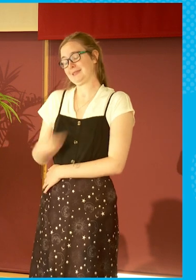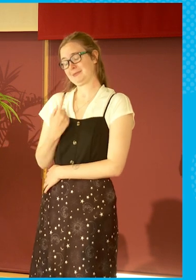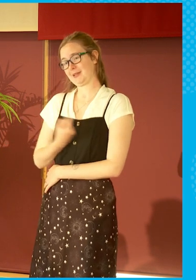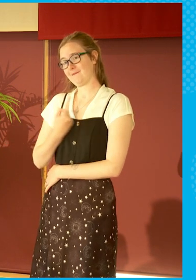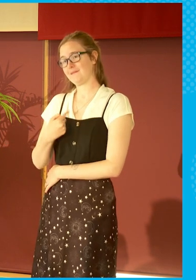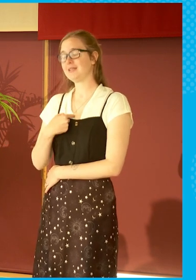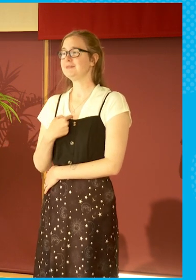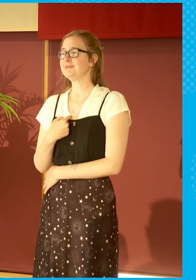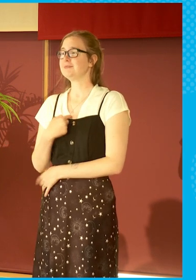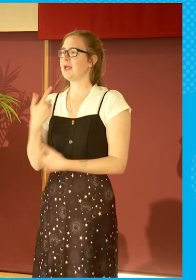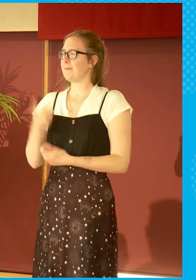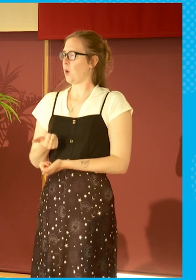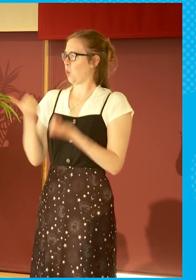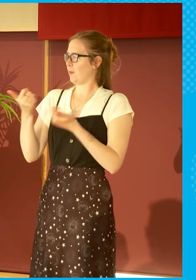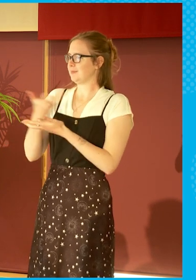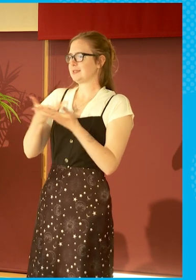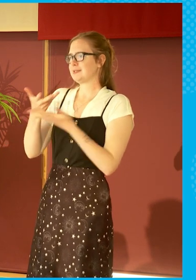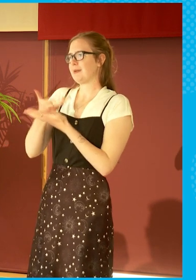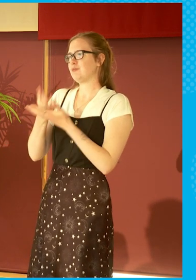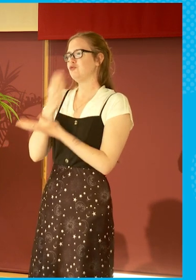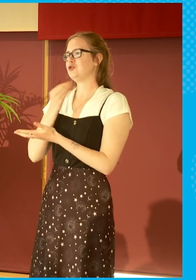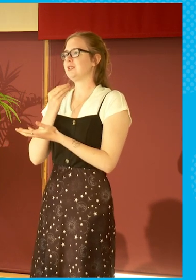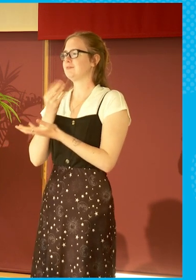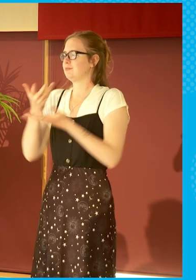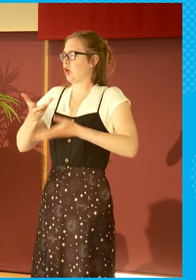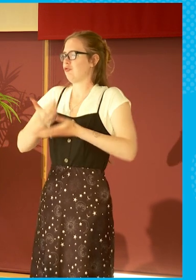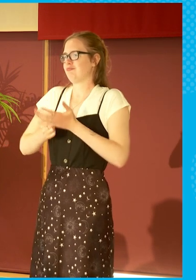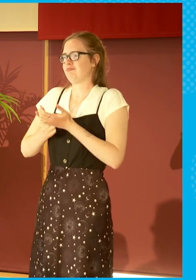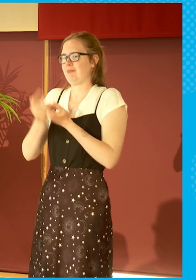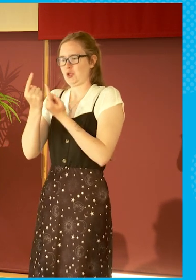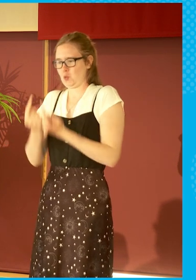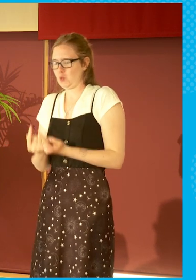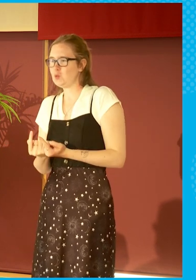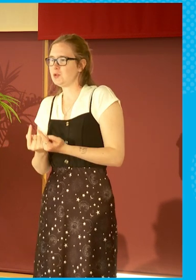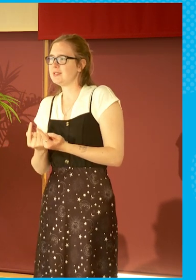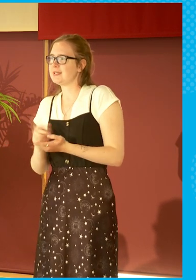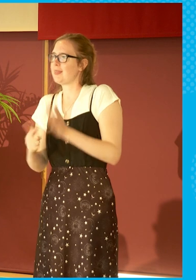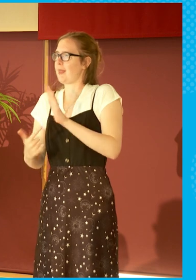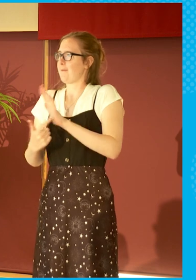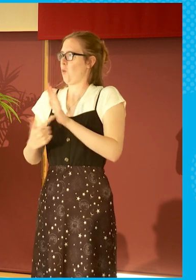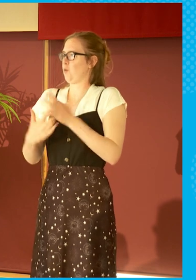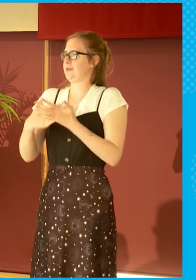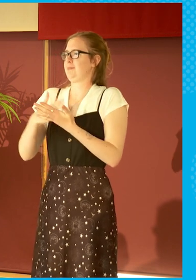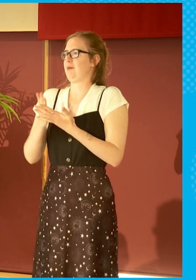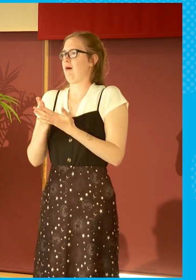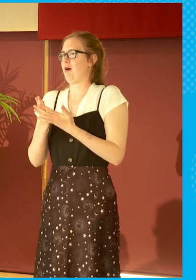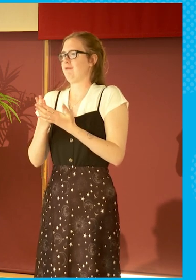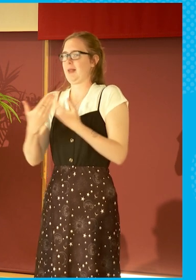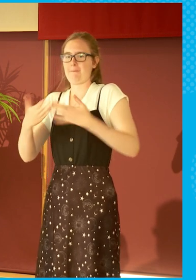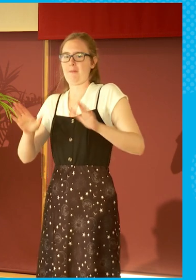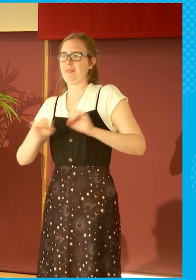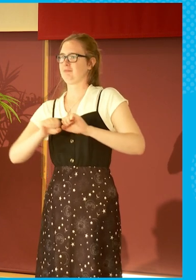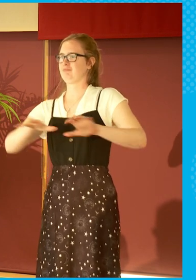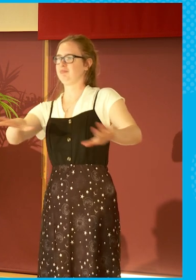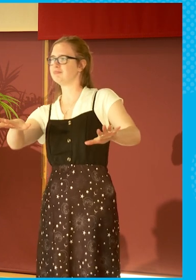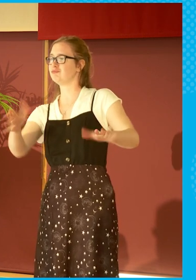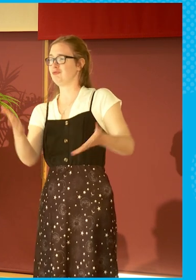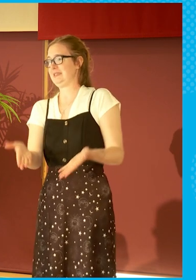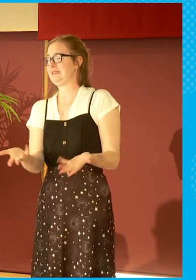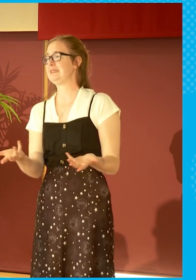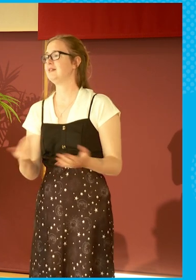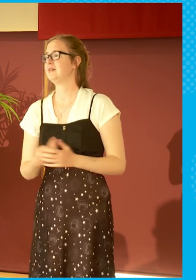It's good that we've been talking a lot about news and current affairs. As you say, it's the cornerstone of public broadcasting, public service broadcasting.